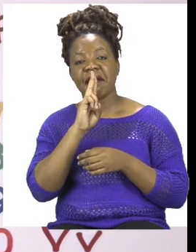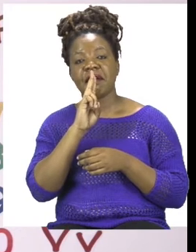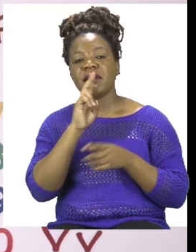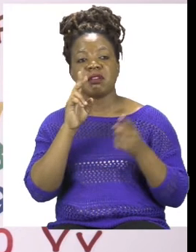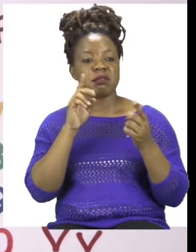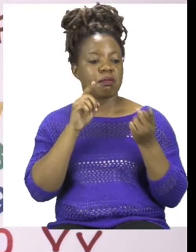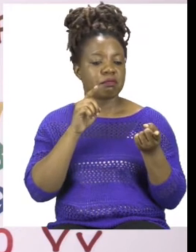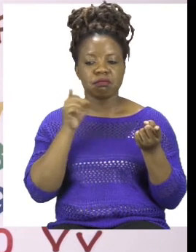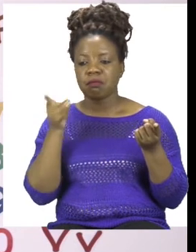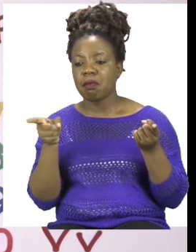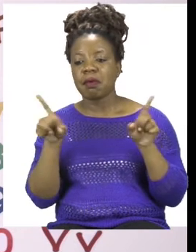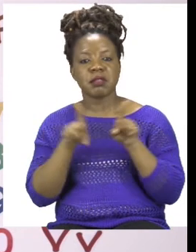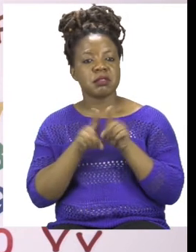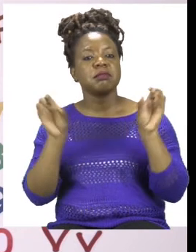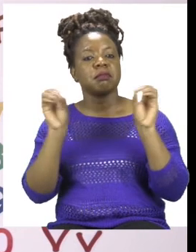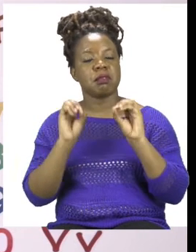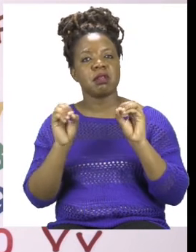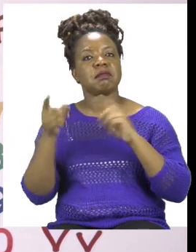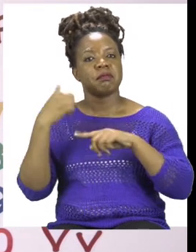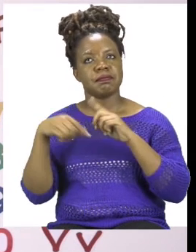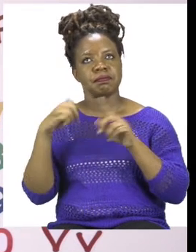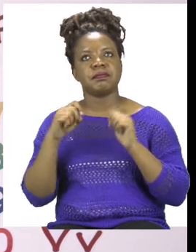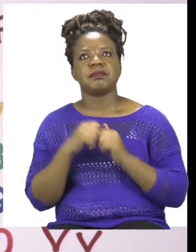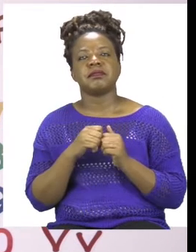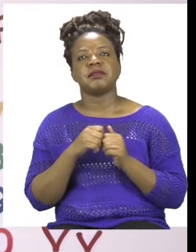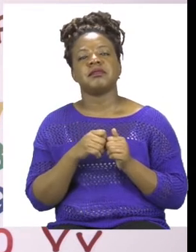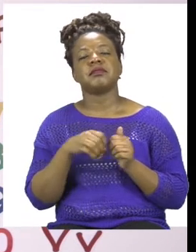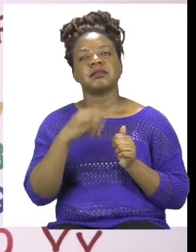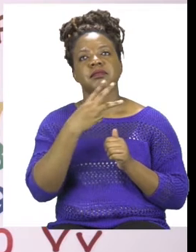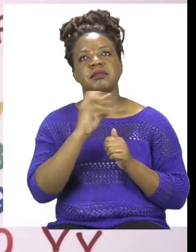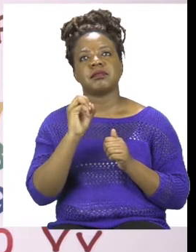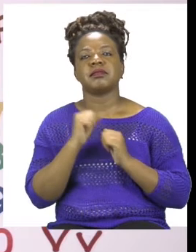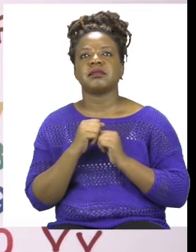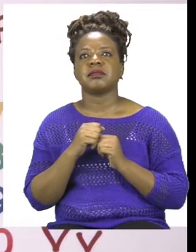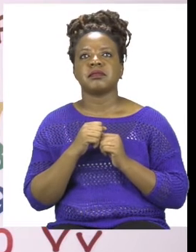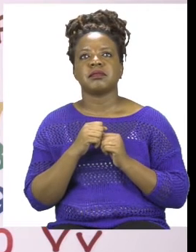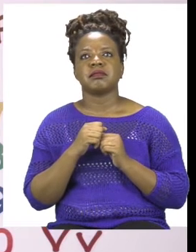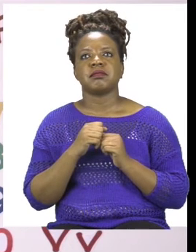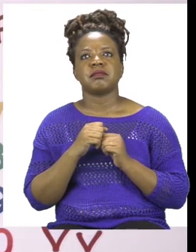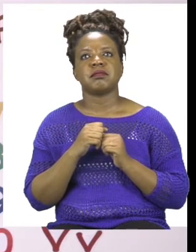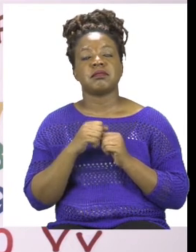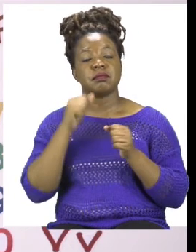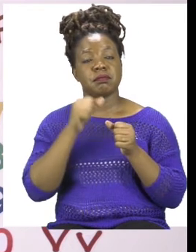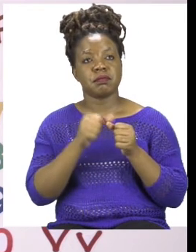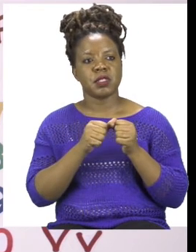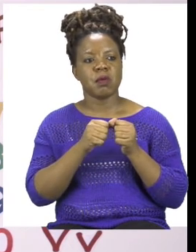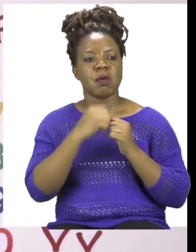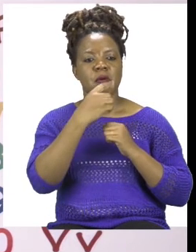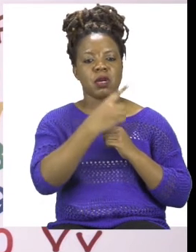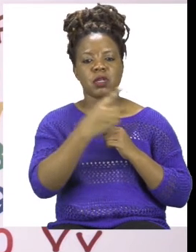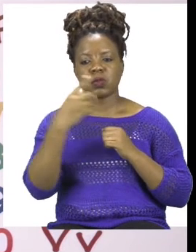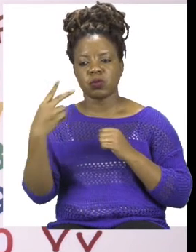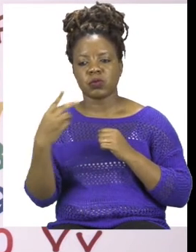somewhere there was a mistake. Now let's try 30. Remember, we're going to break or cut 30 into half